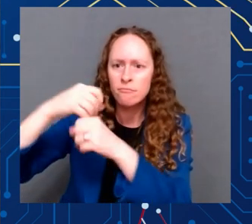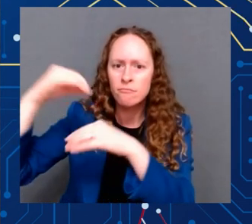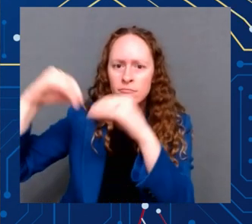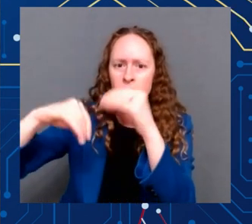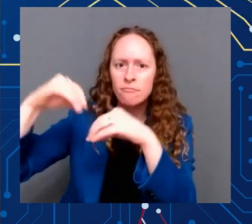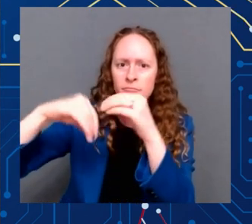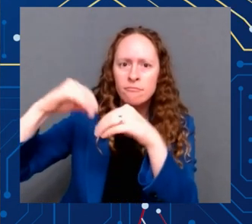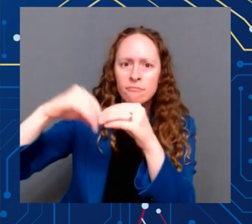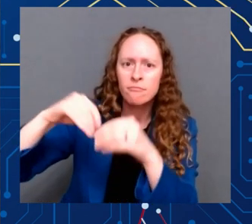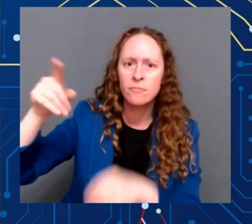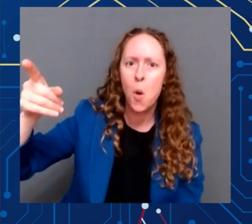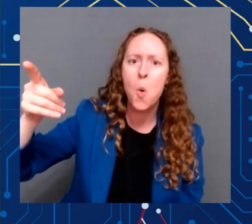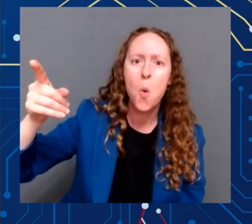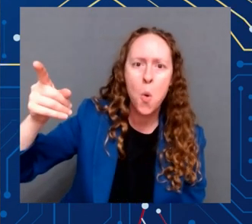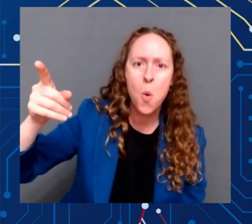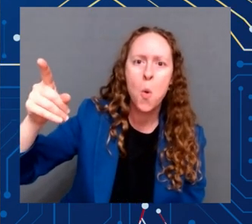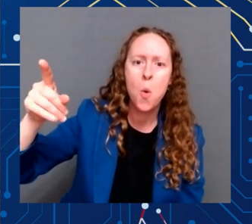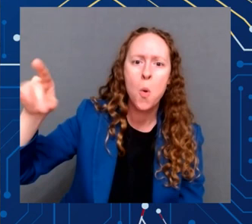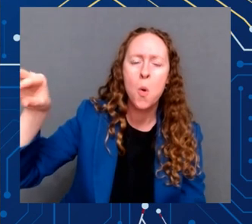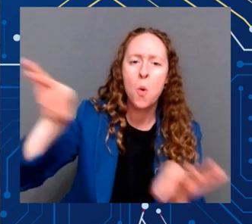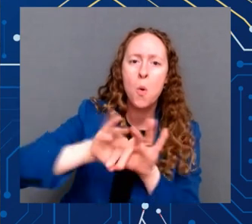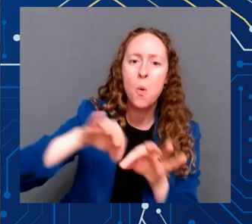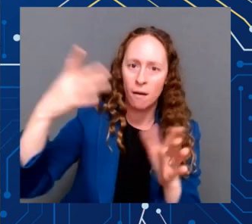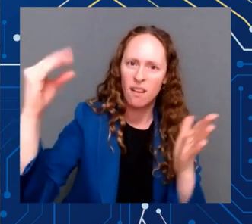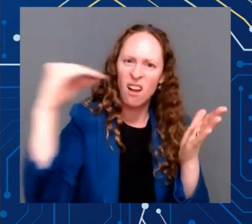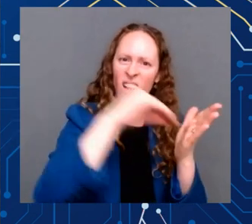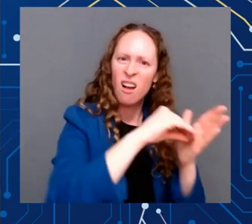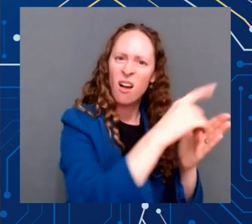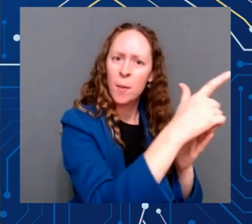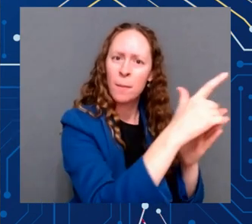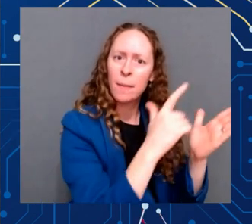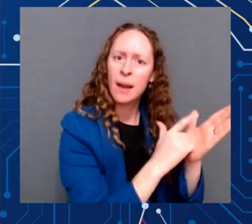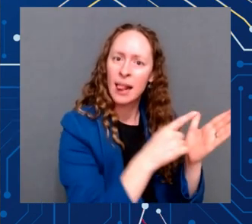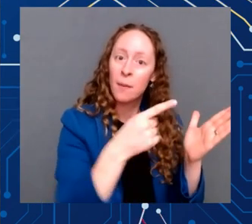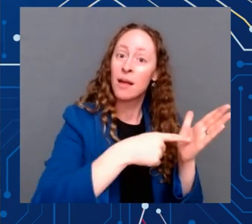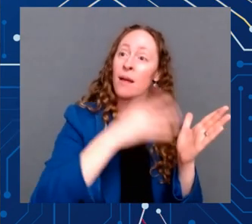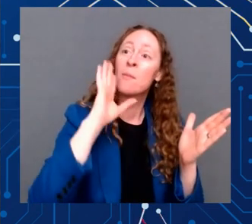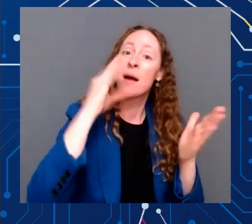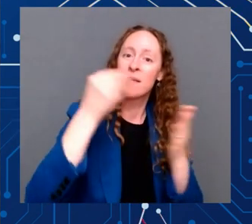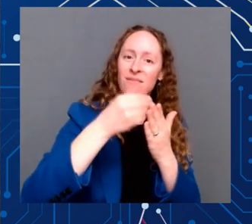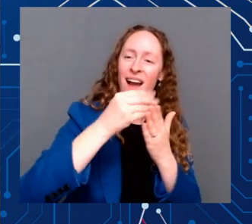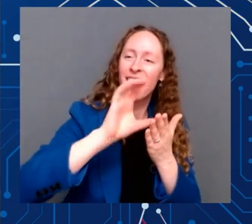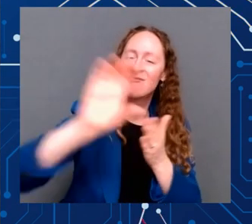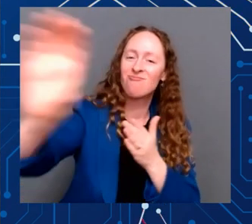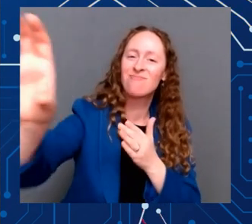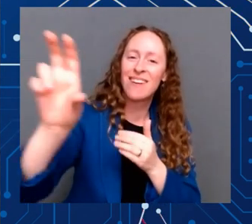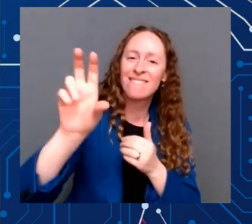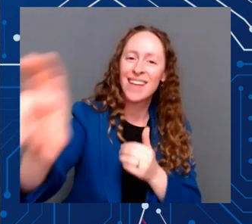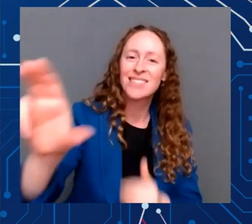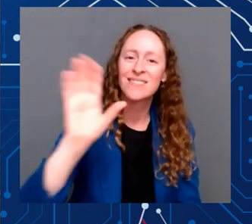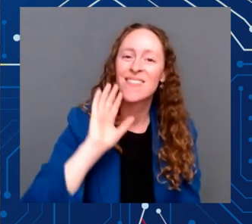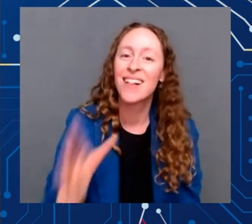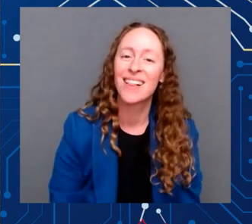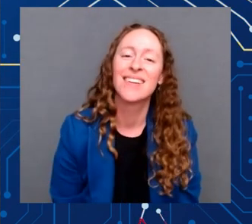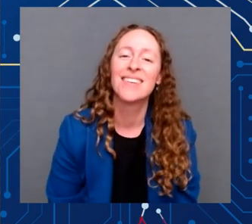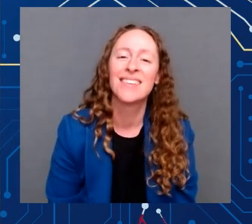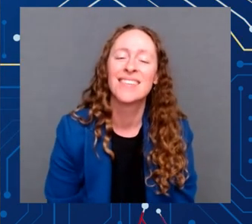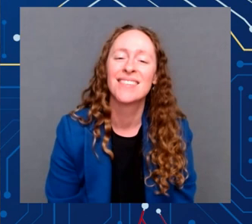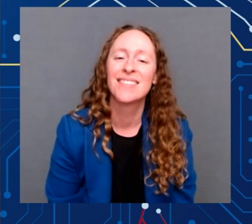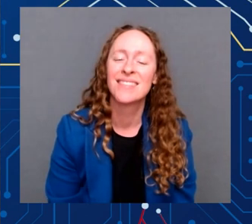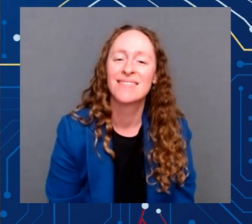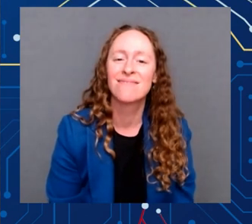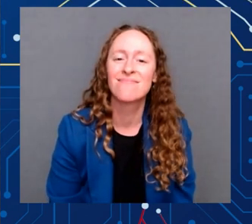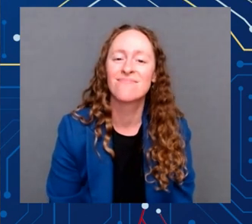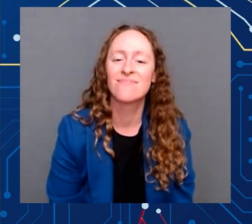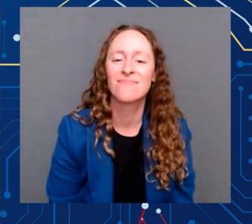that a reality. There's analysis that says investment in the Chips and Science Act will create one million — more than one million